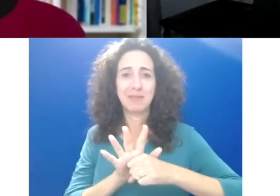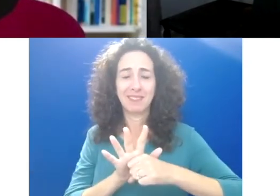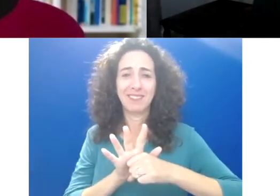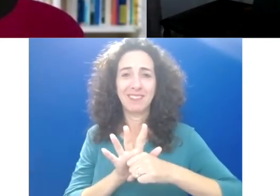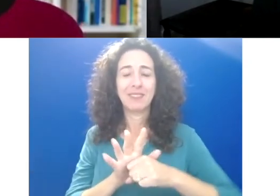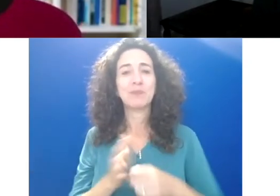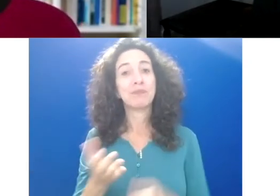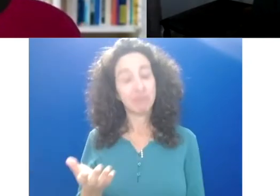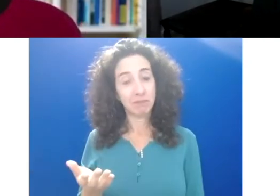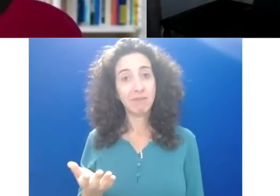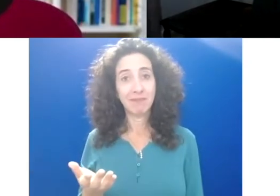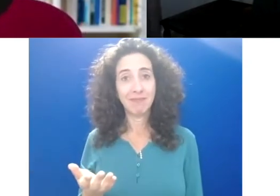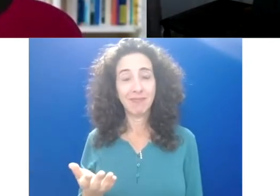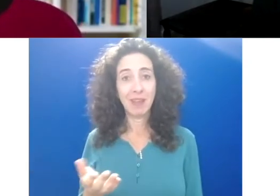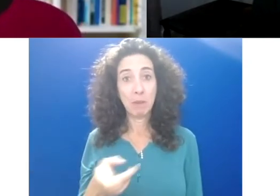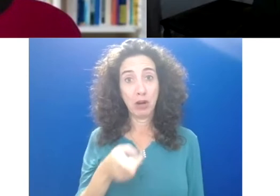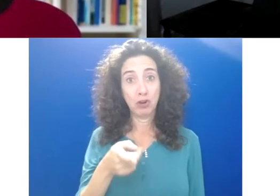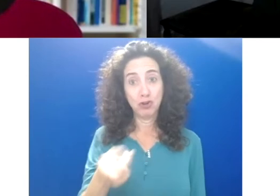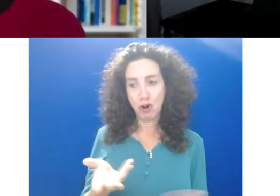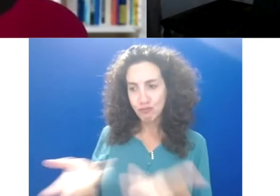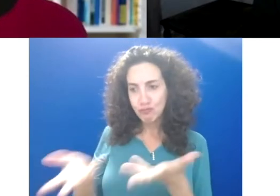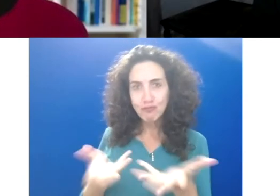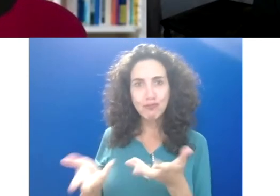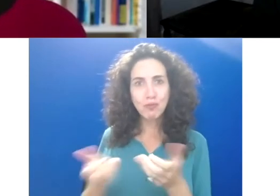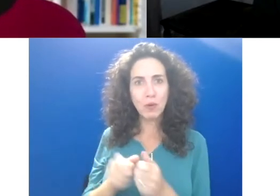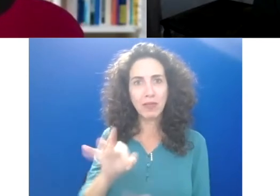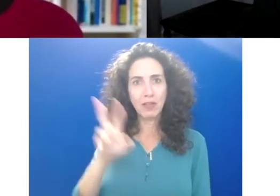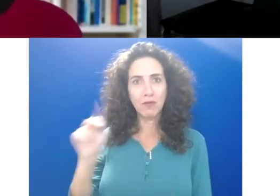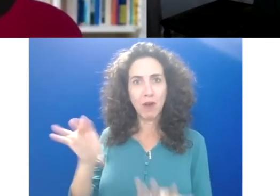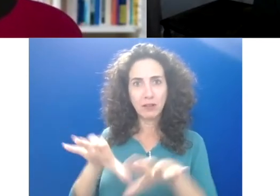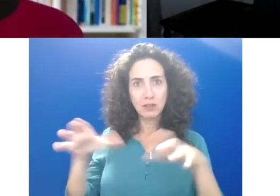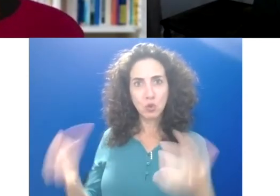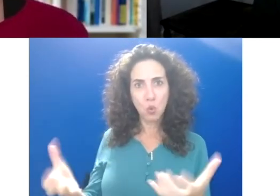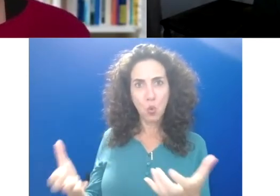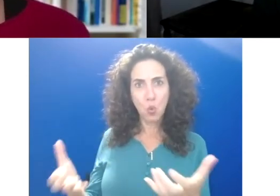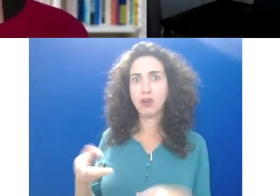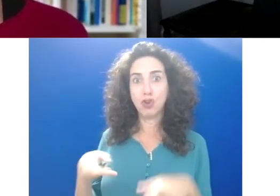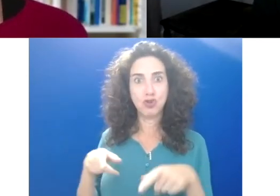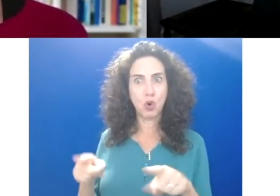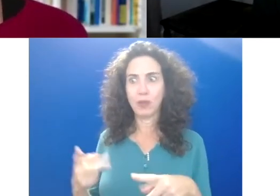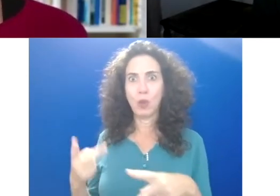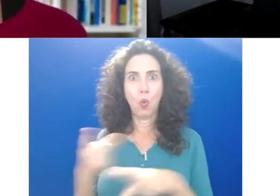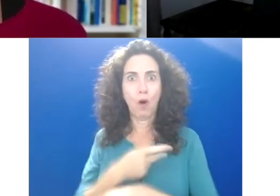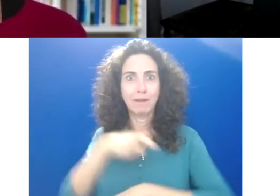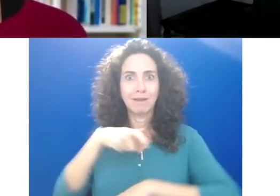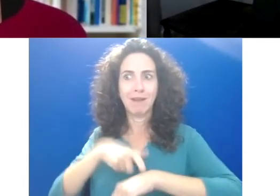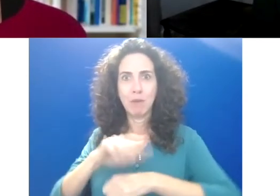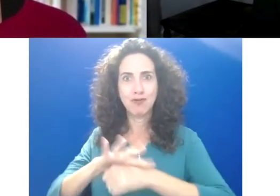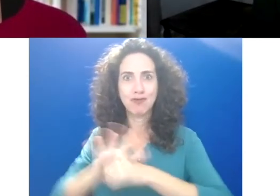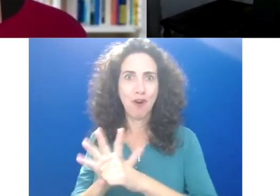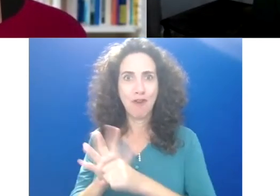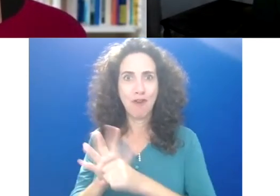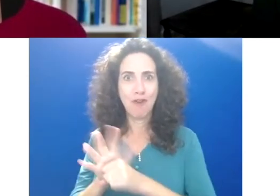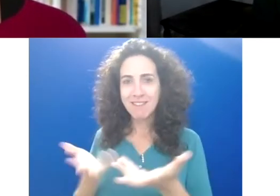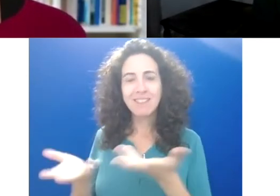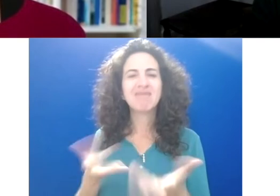communicating with people on the fun squad who were also in experiencing that same period of time. So what, what insights did